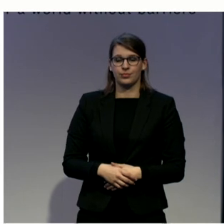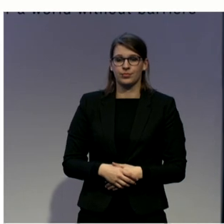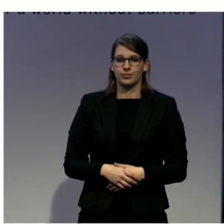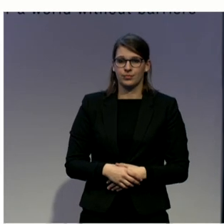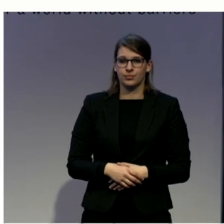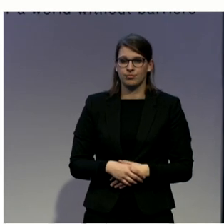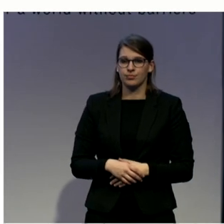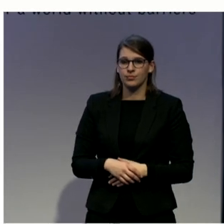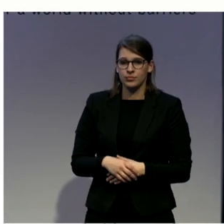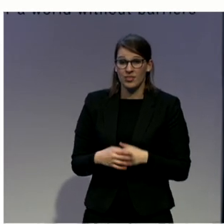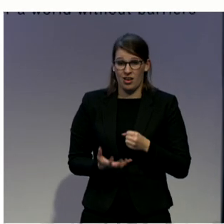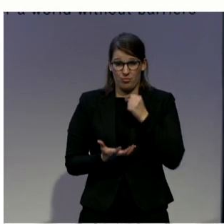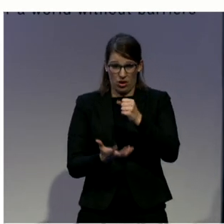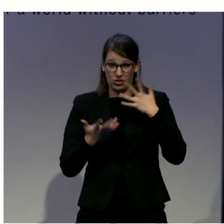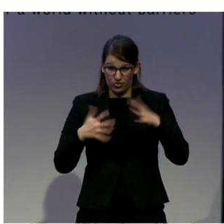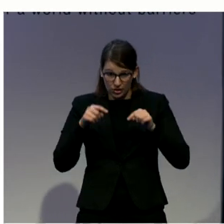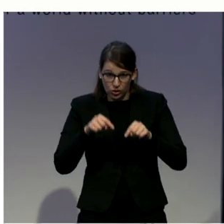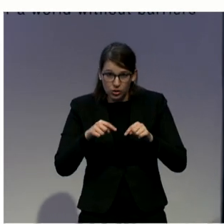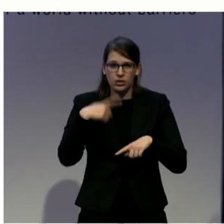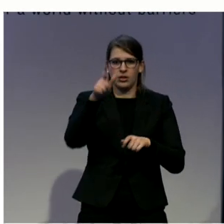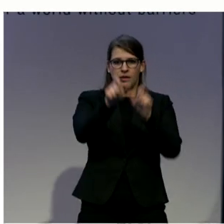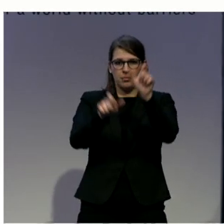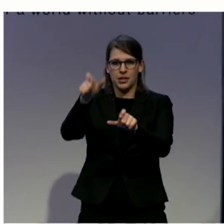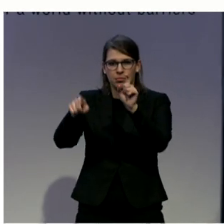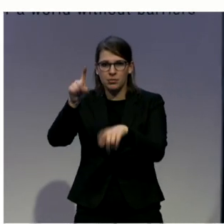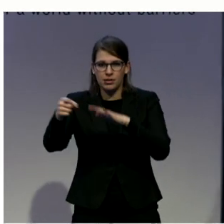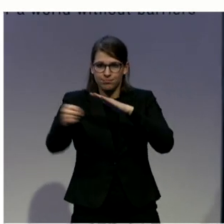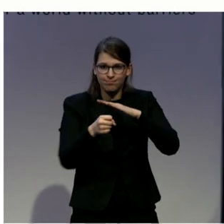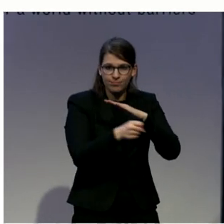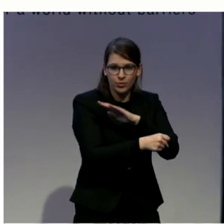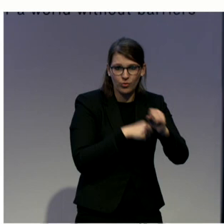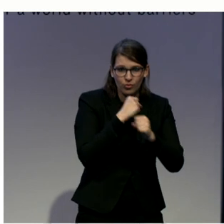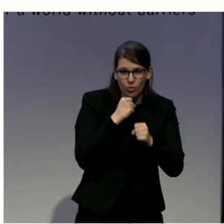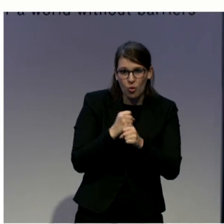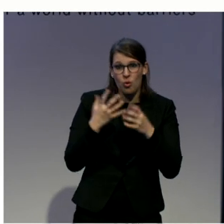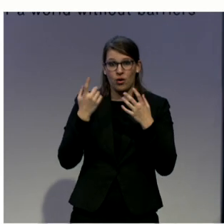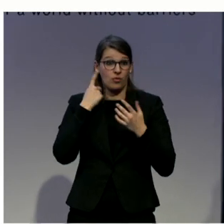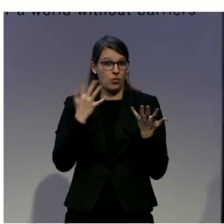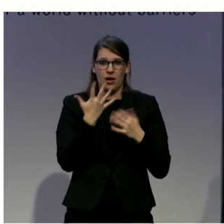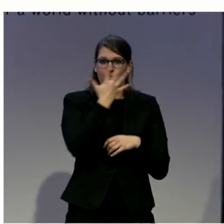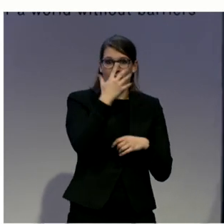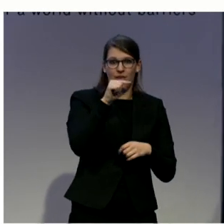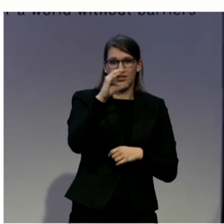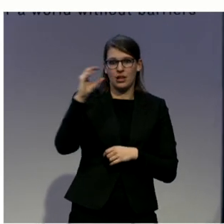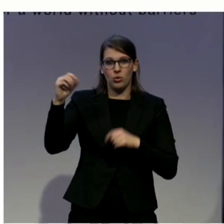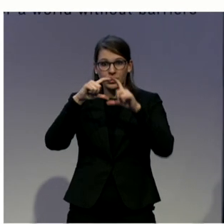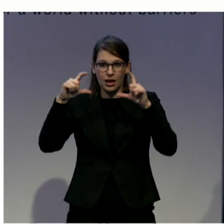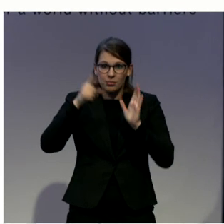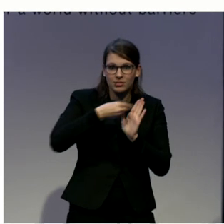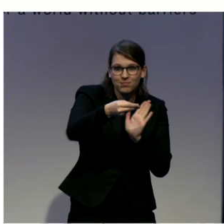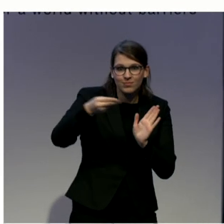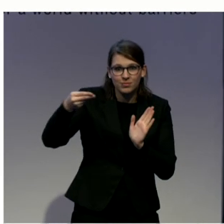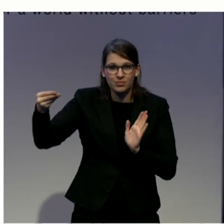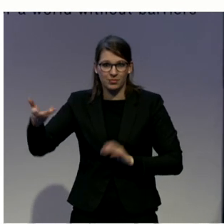We've now issued 5,000 cards. And what we know is that the project is making a huge difference to survivors of a brain